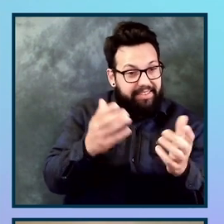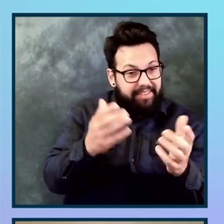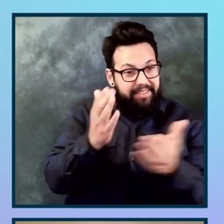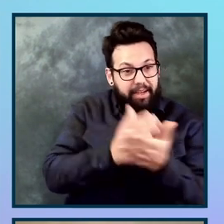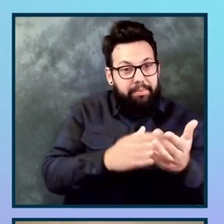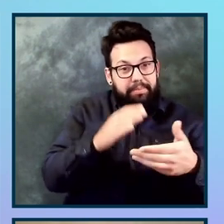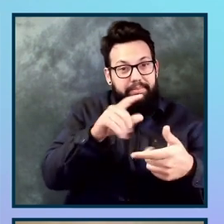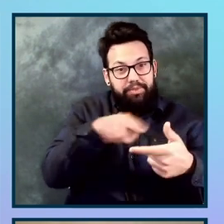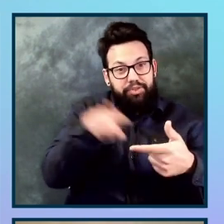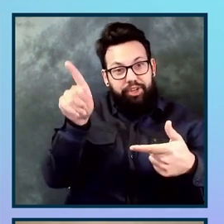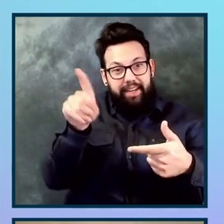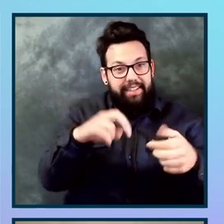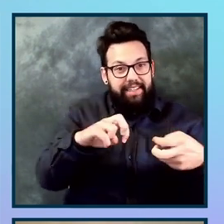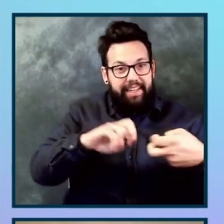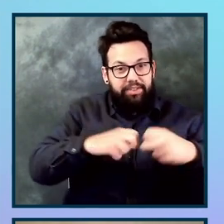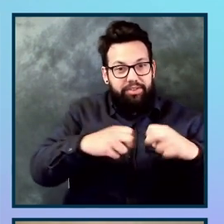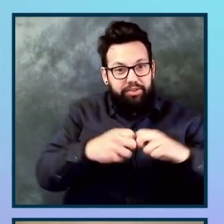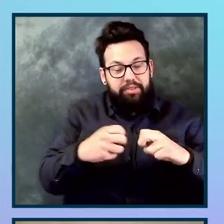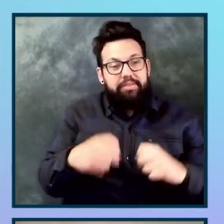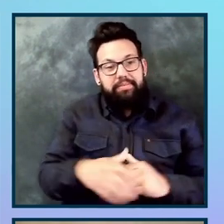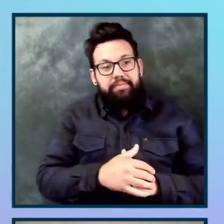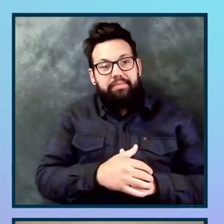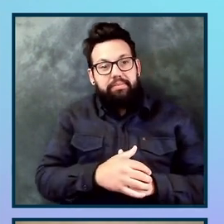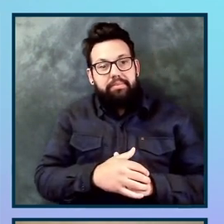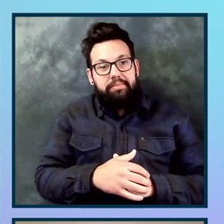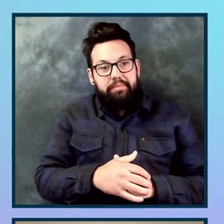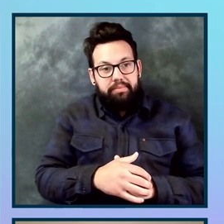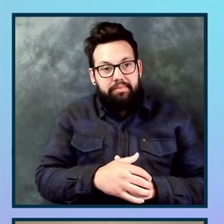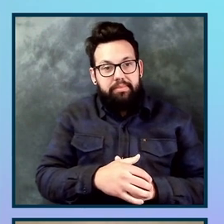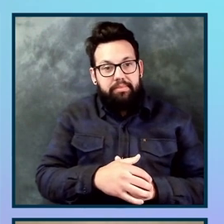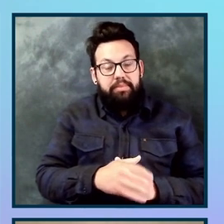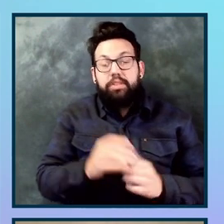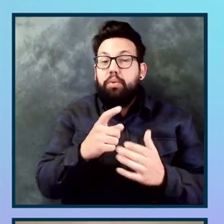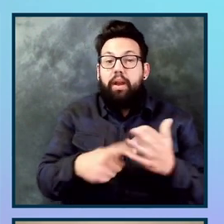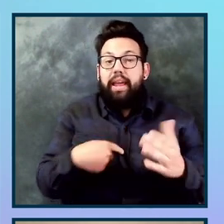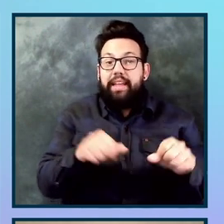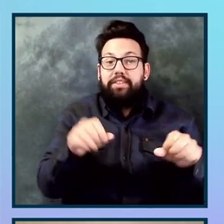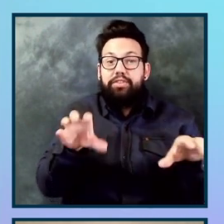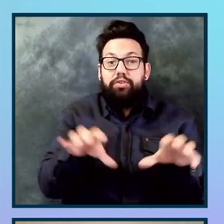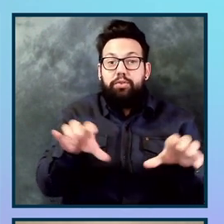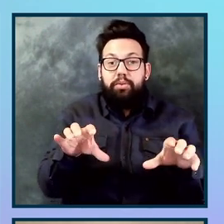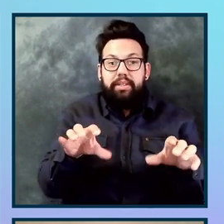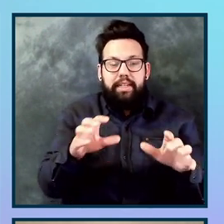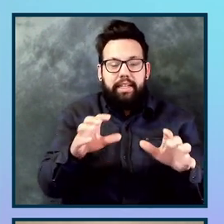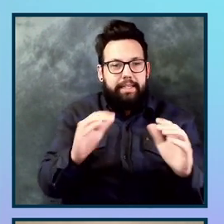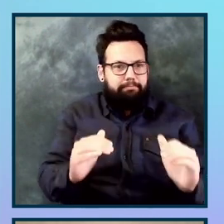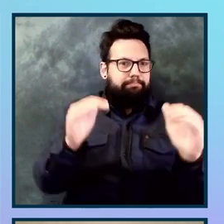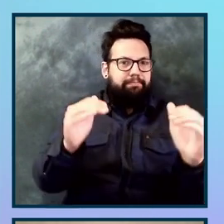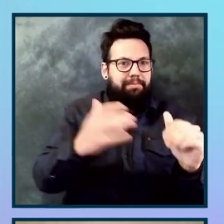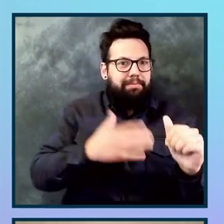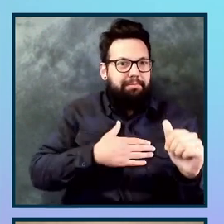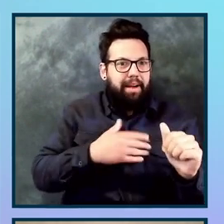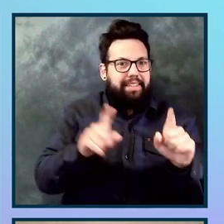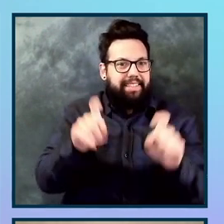So what I can do is taking the lessons I learned, I can actually beef up my unit tests by enhancing the assertion.